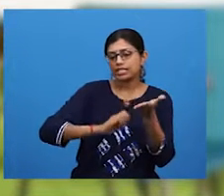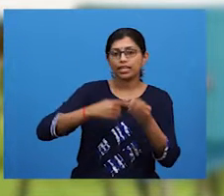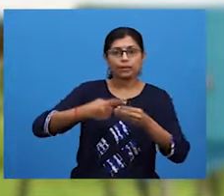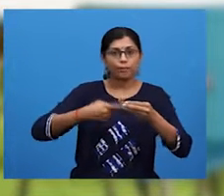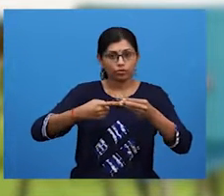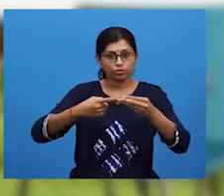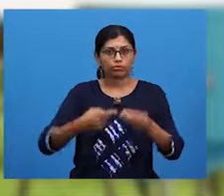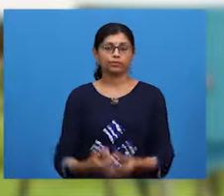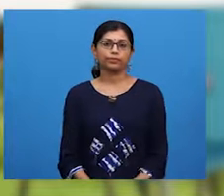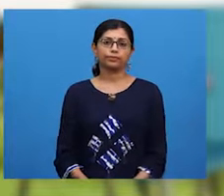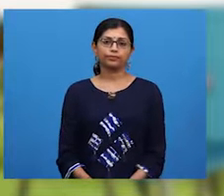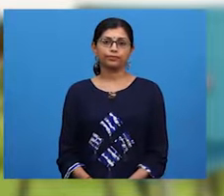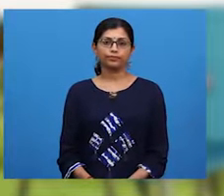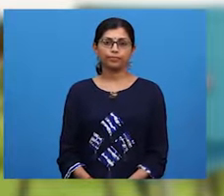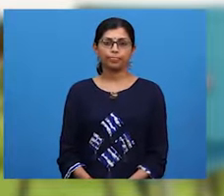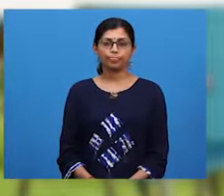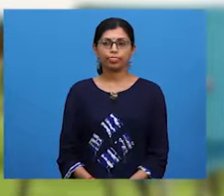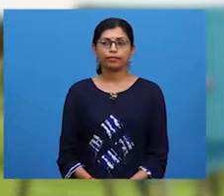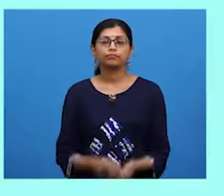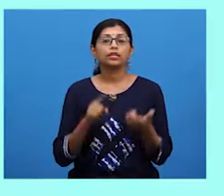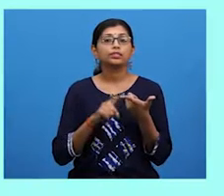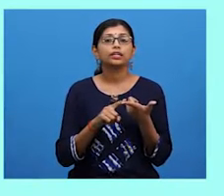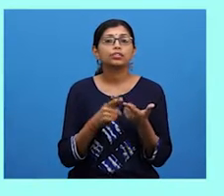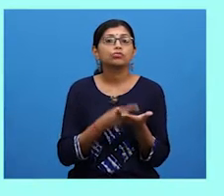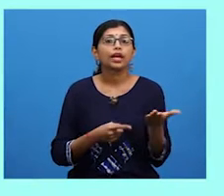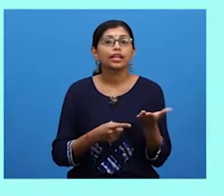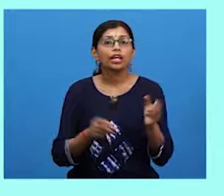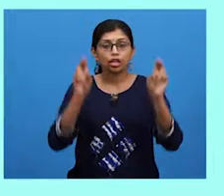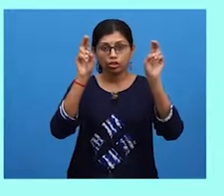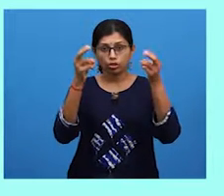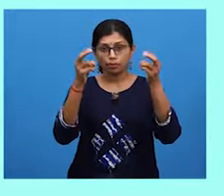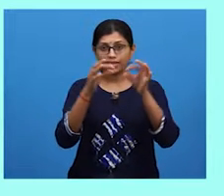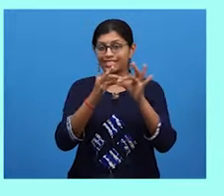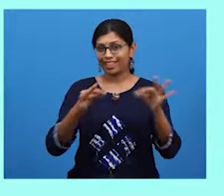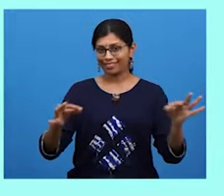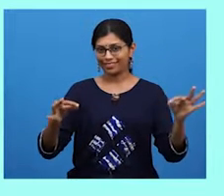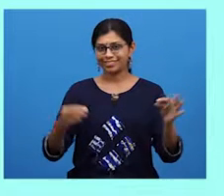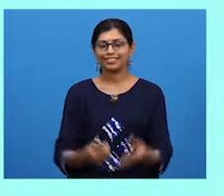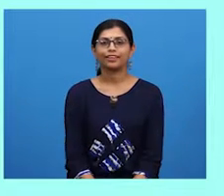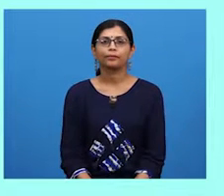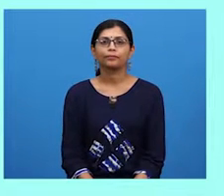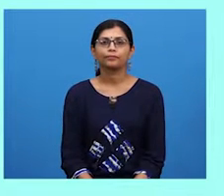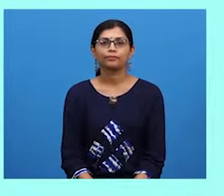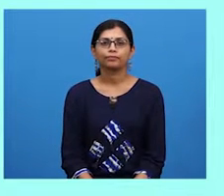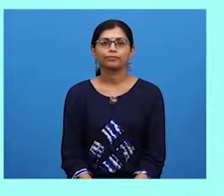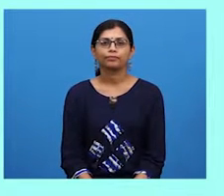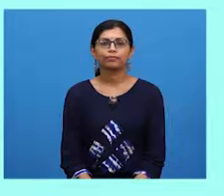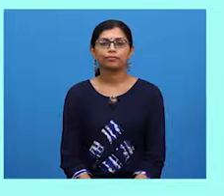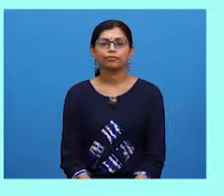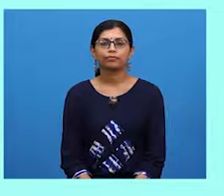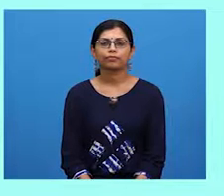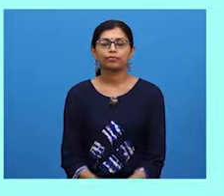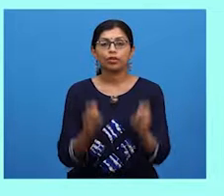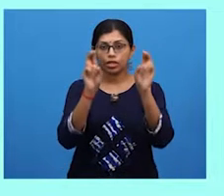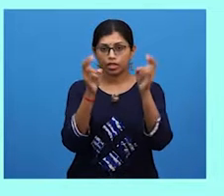The next item in the list is the topic sentence. A